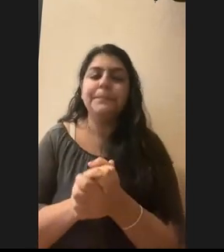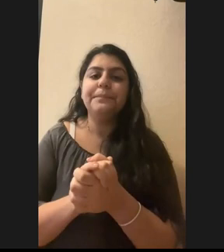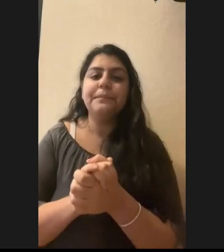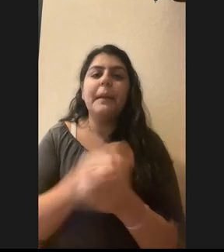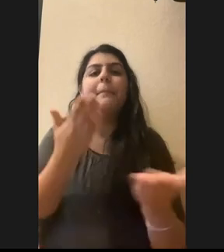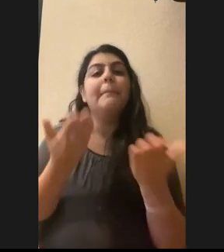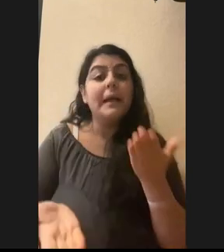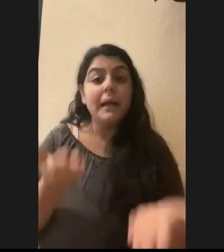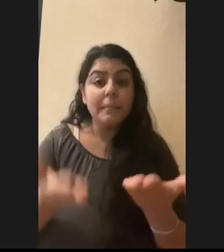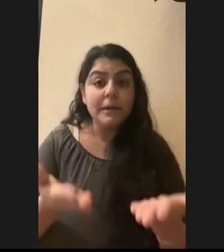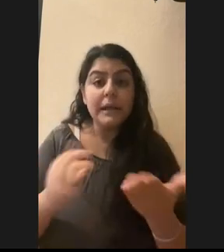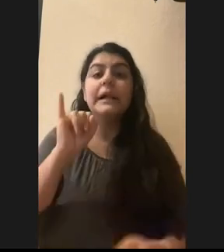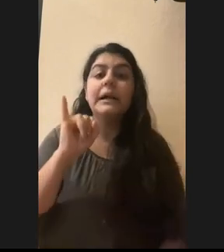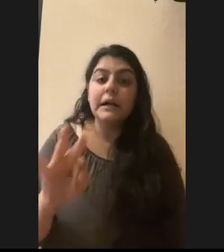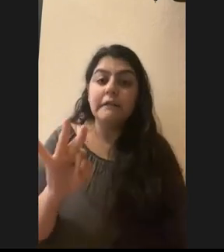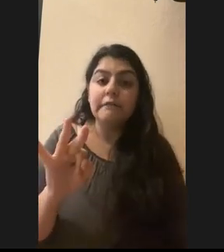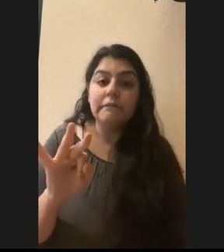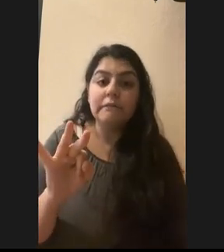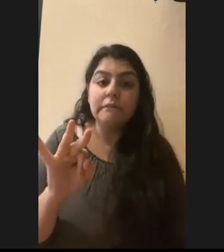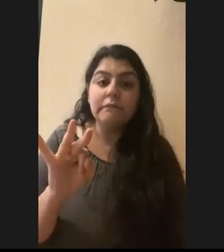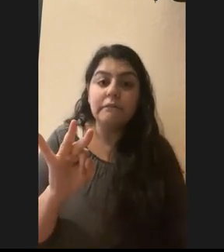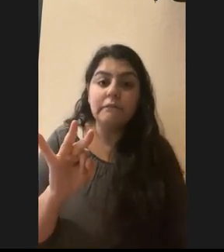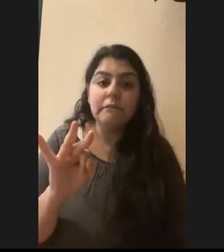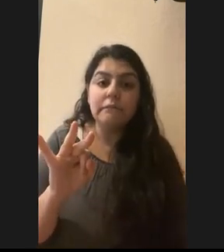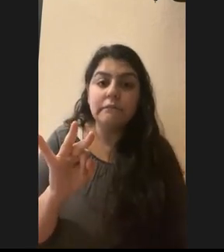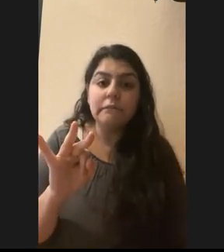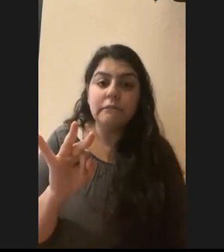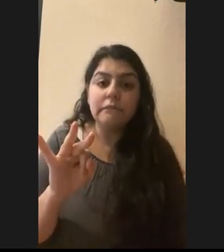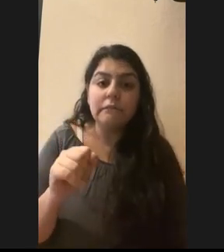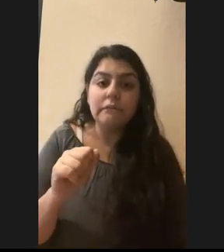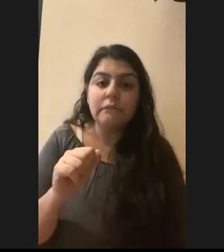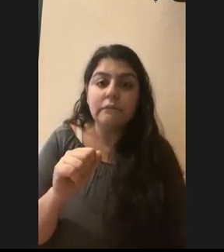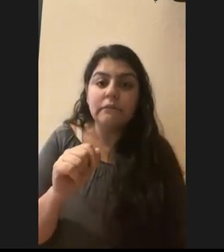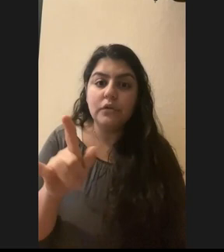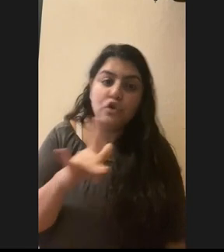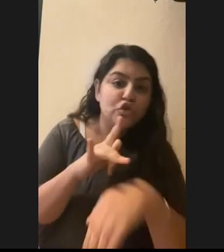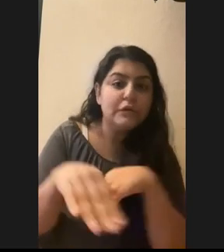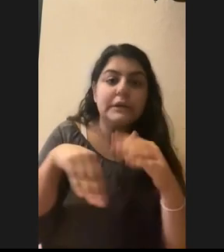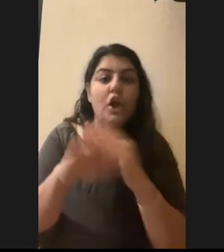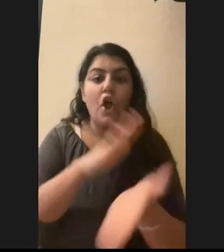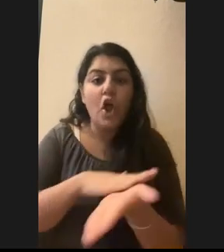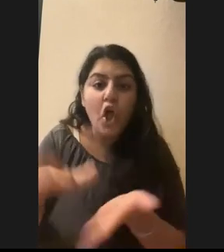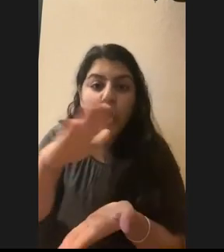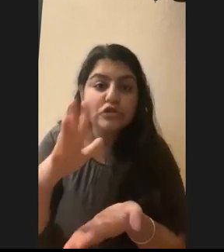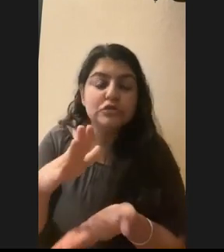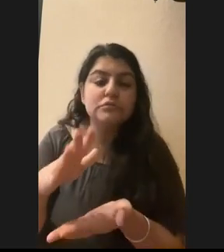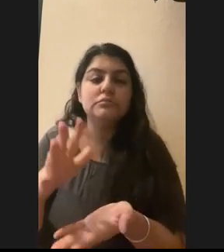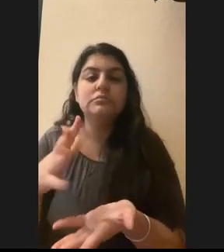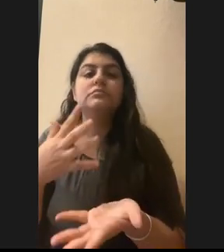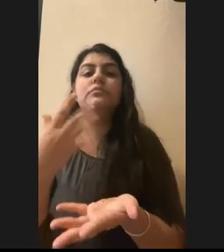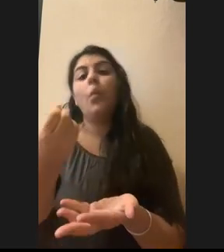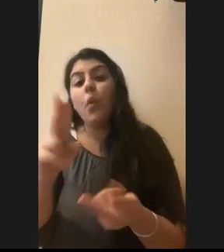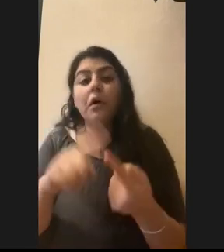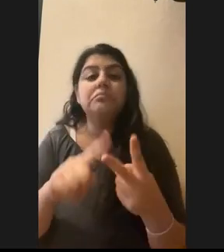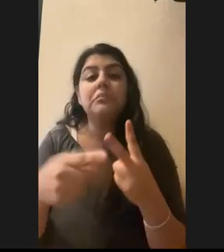maybe if you are early, um, early in your college career or even in high school, see